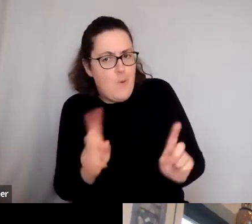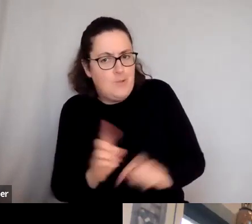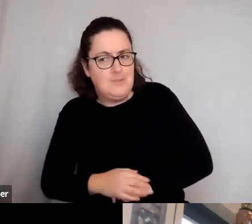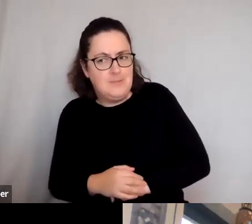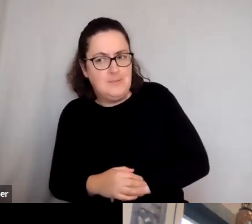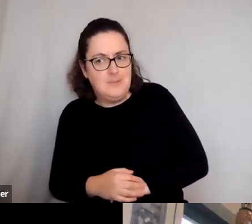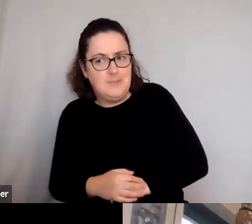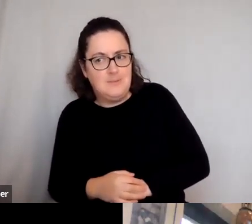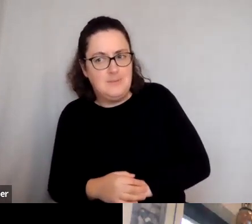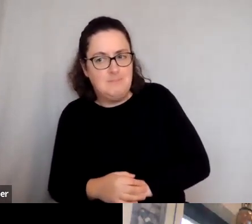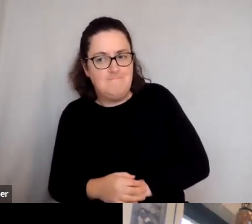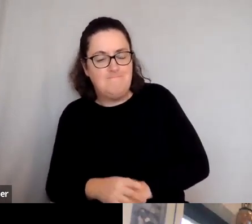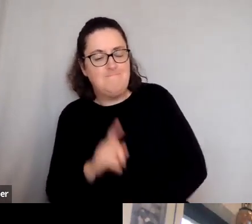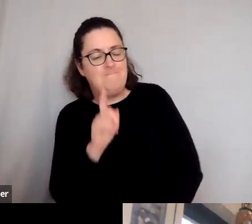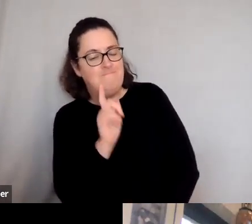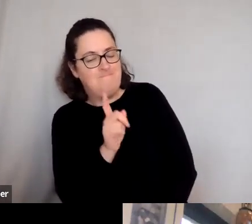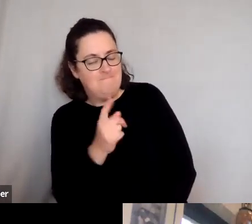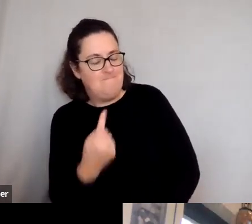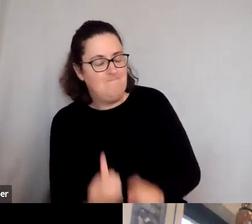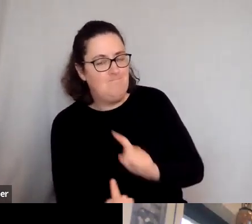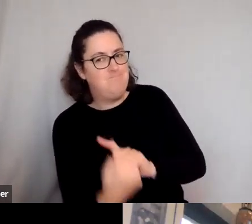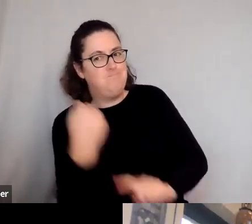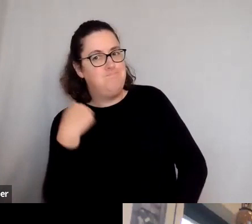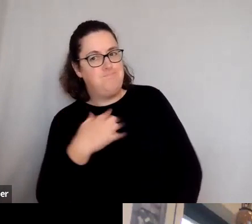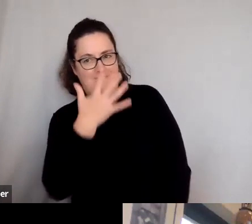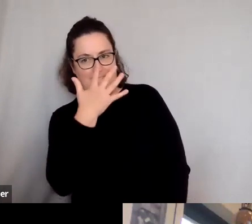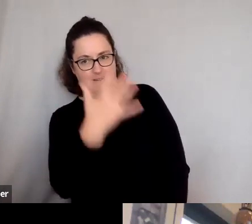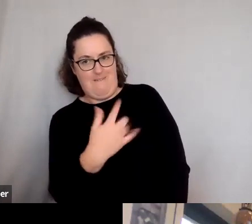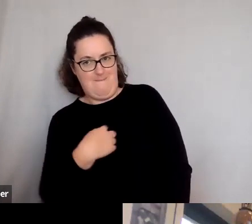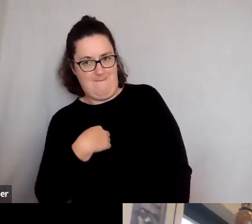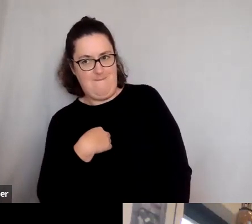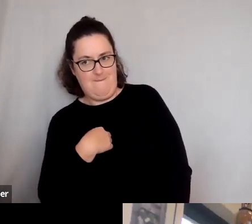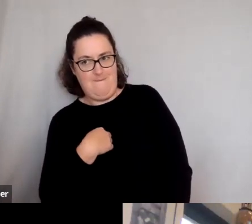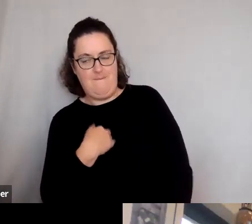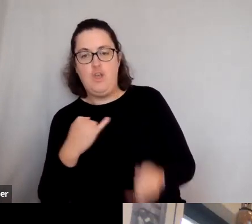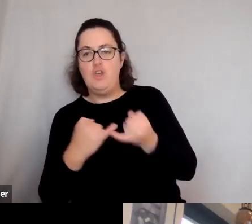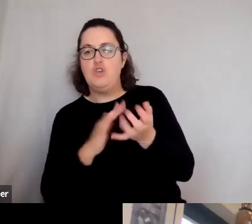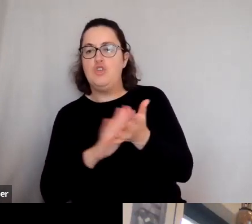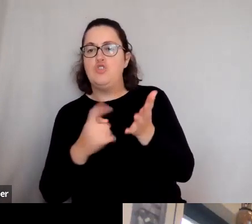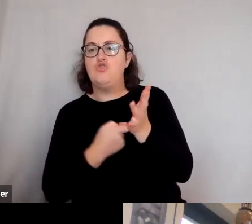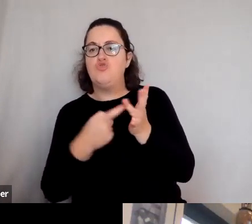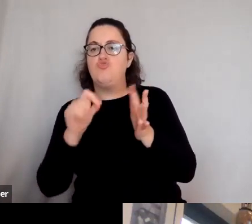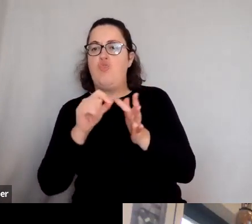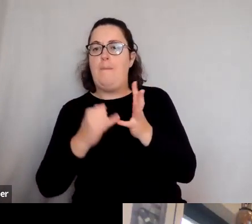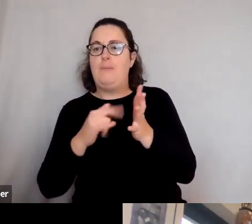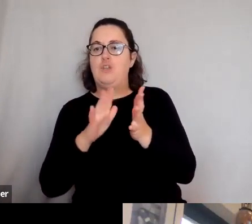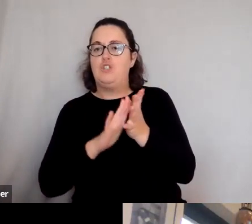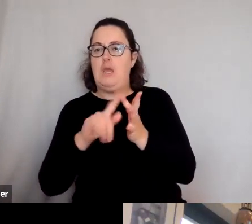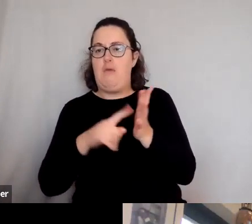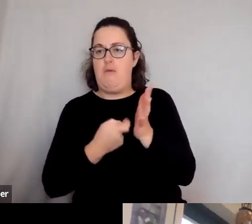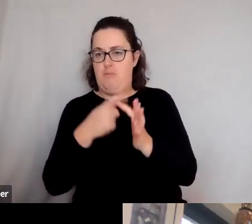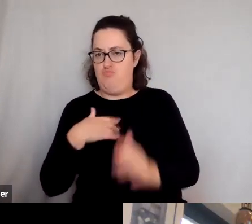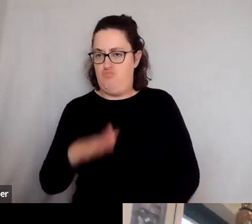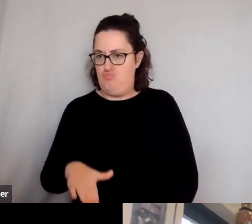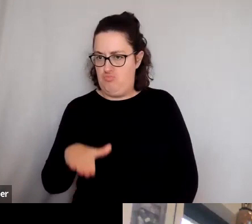Well, if we go right back, we go right back to when I was five. Um, I lived in Shropshire and my mum thought when I was five, it was